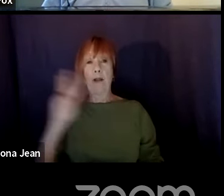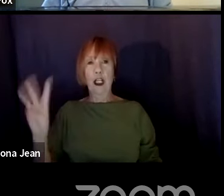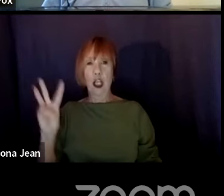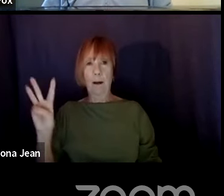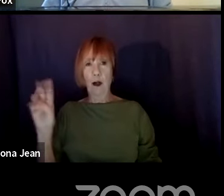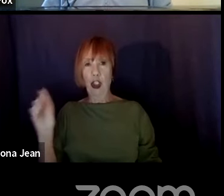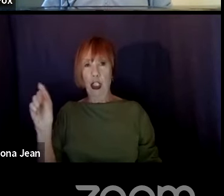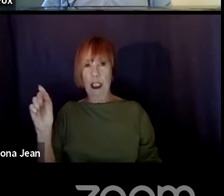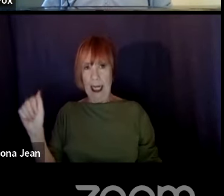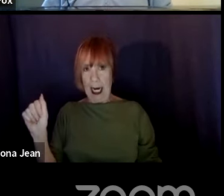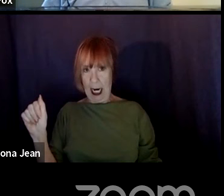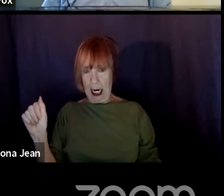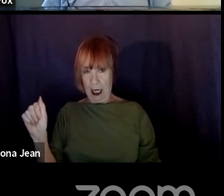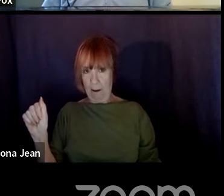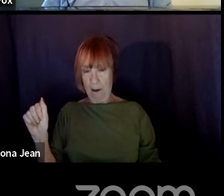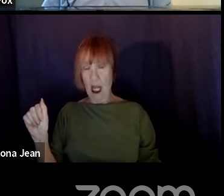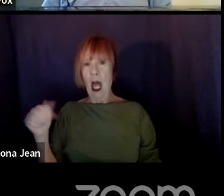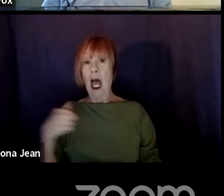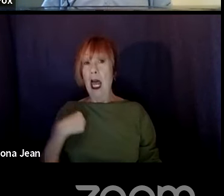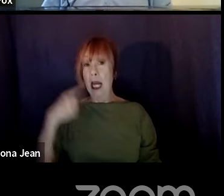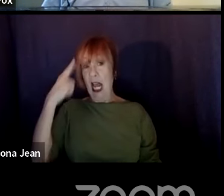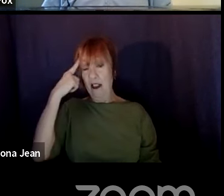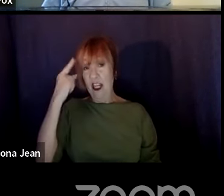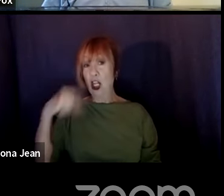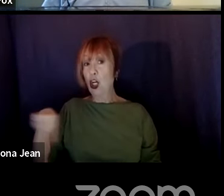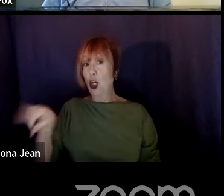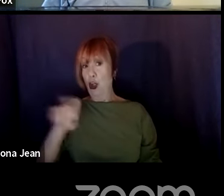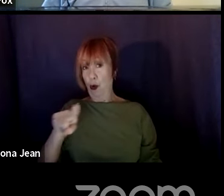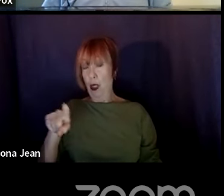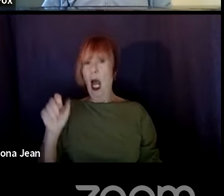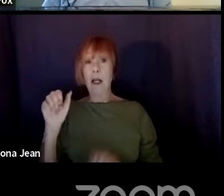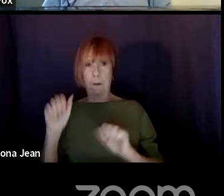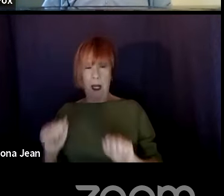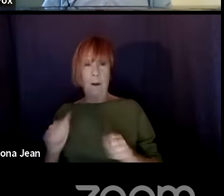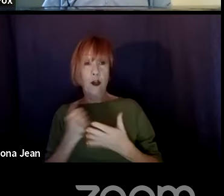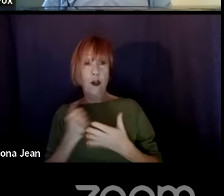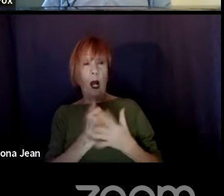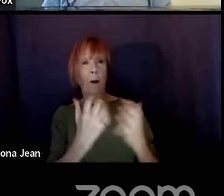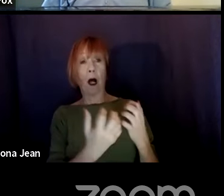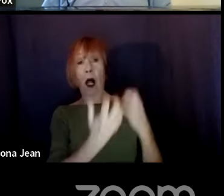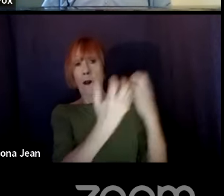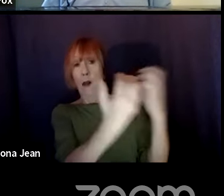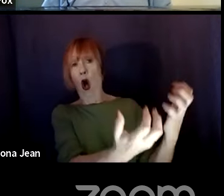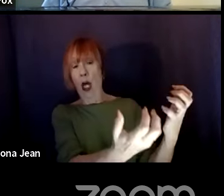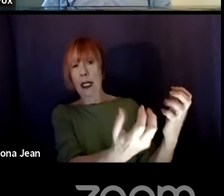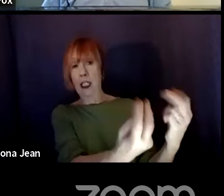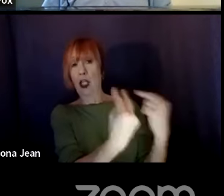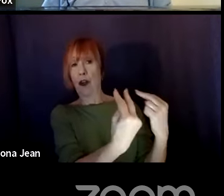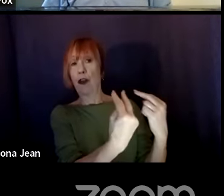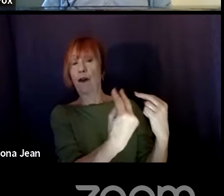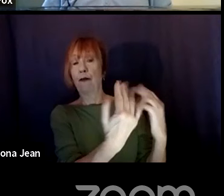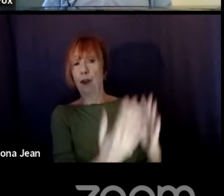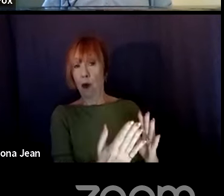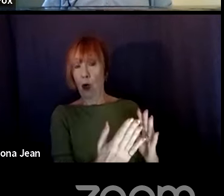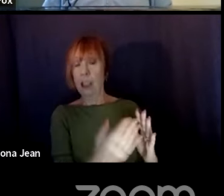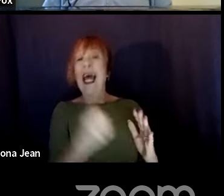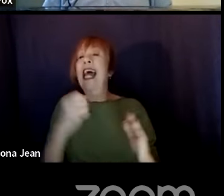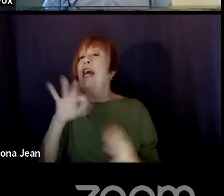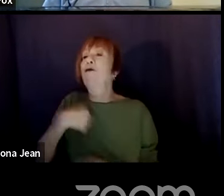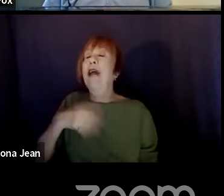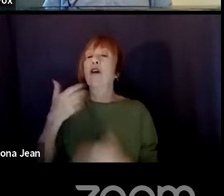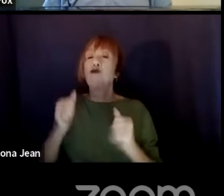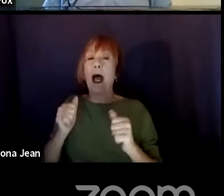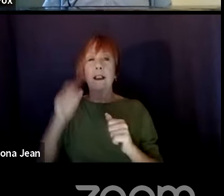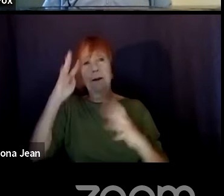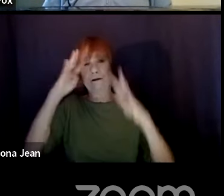And I think that you would be able to help the audience with, if we're trying to create